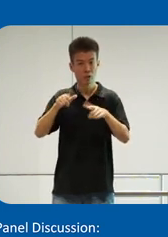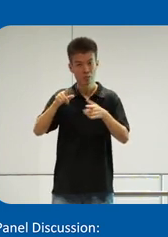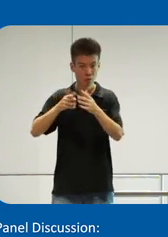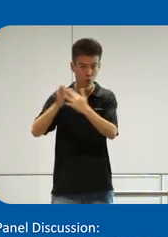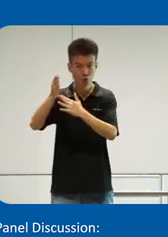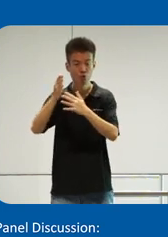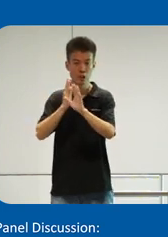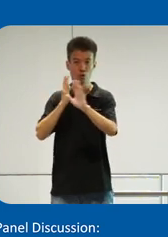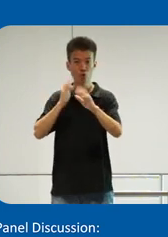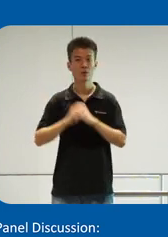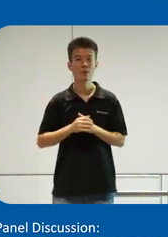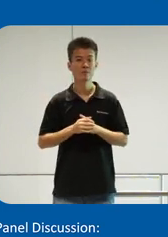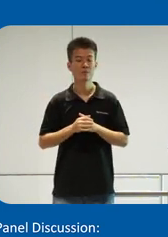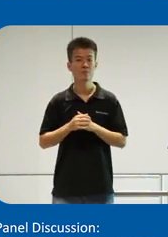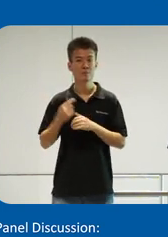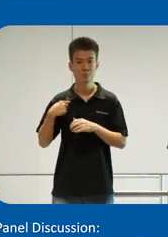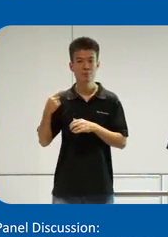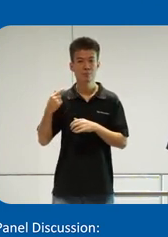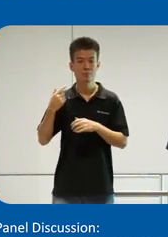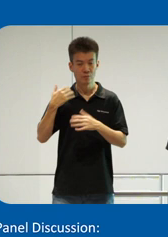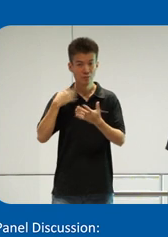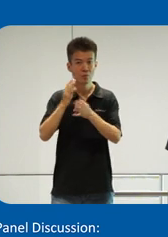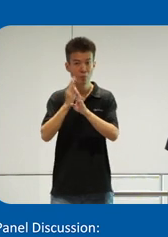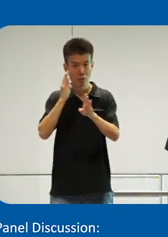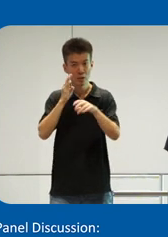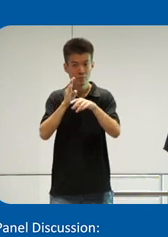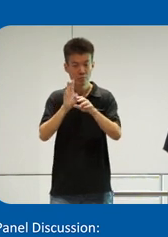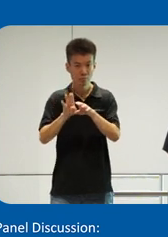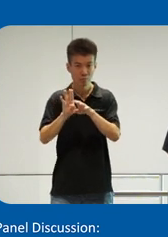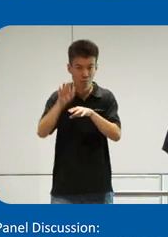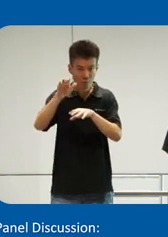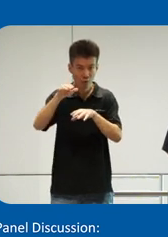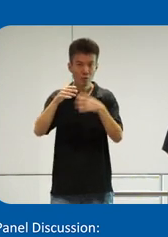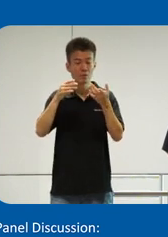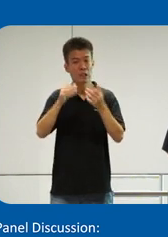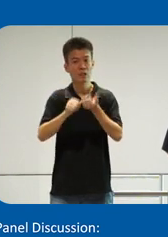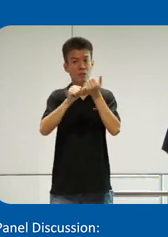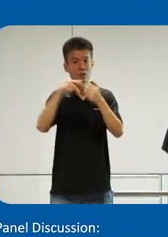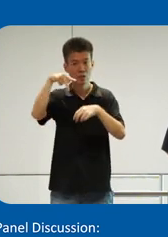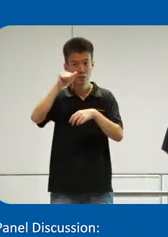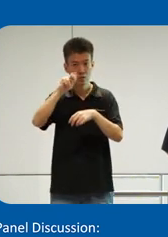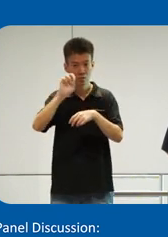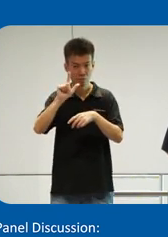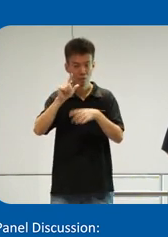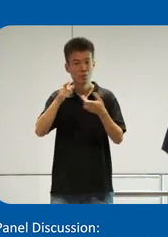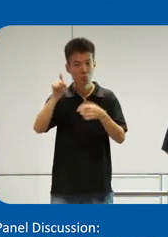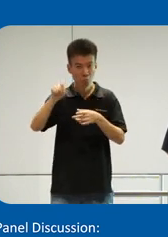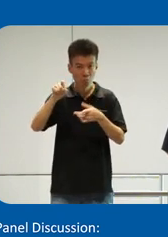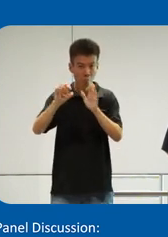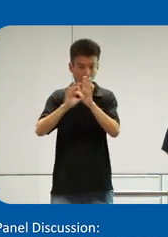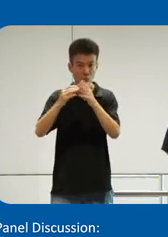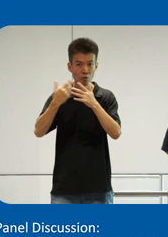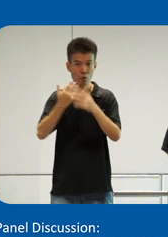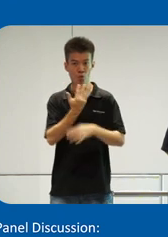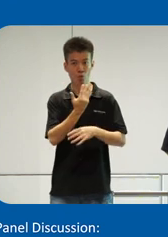go through the queue. And we also have a bus boarding assistance panel where you actually press the button before